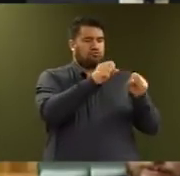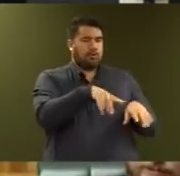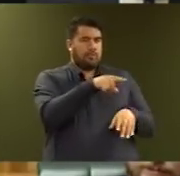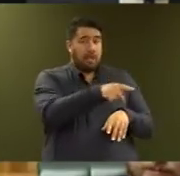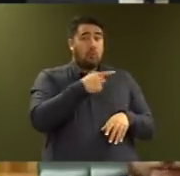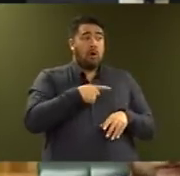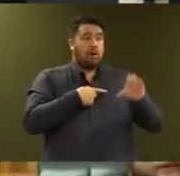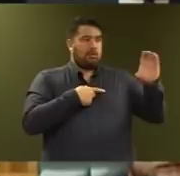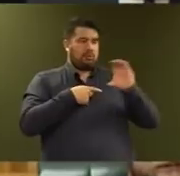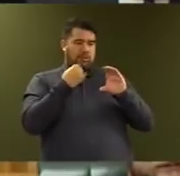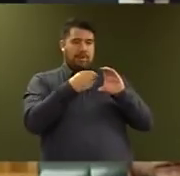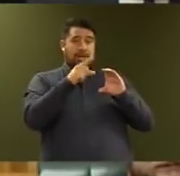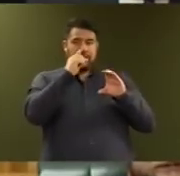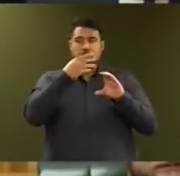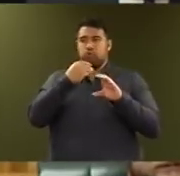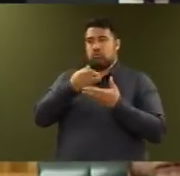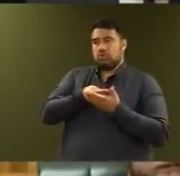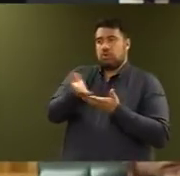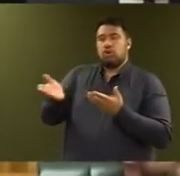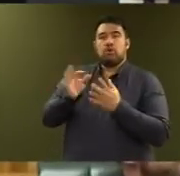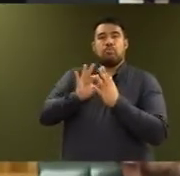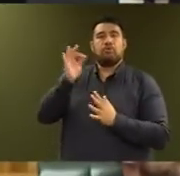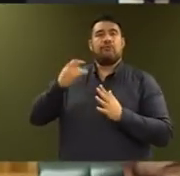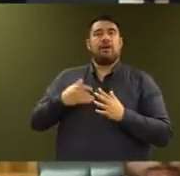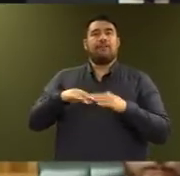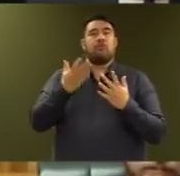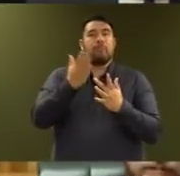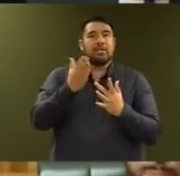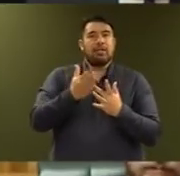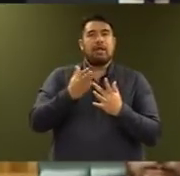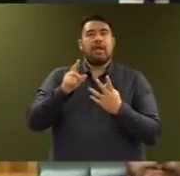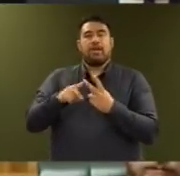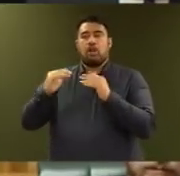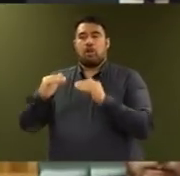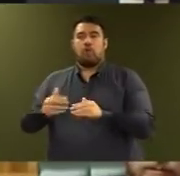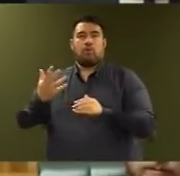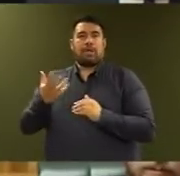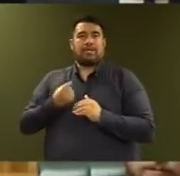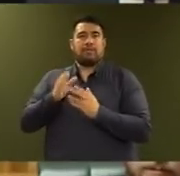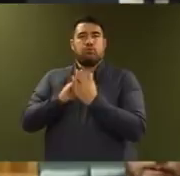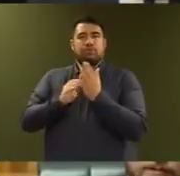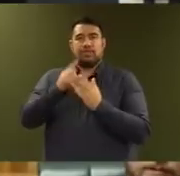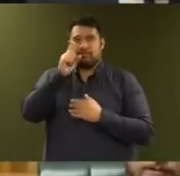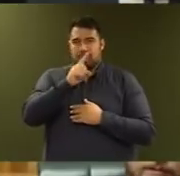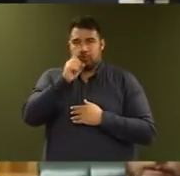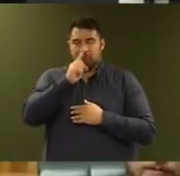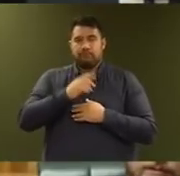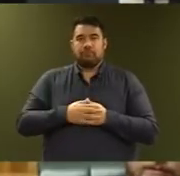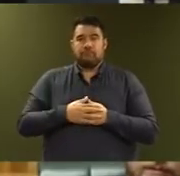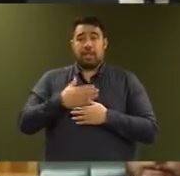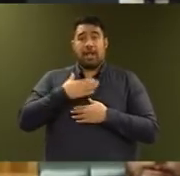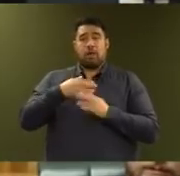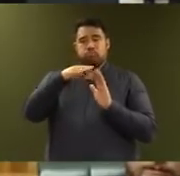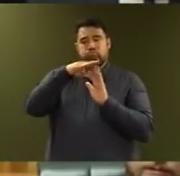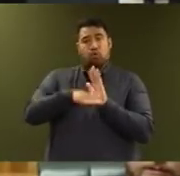commitments to improve the lives of middle and low-income New Zealanders. We have already delivered a significant program of reforms.